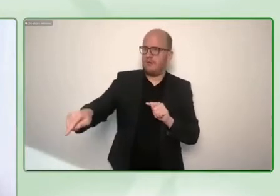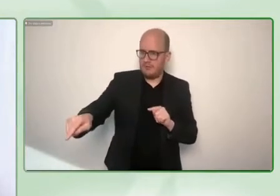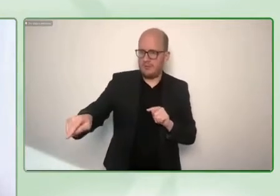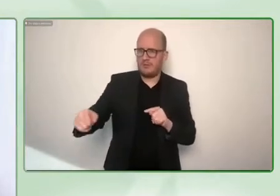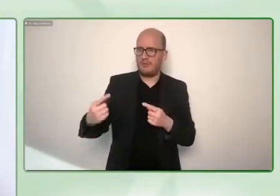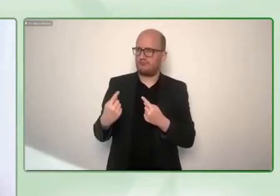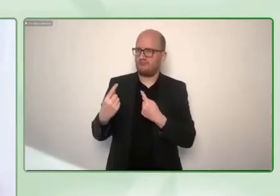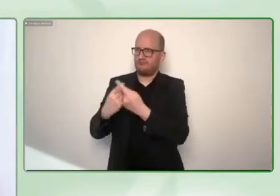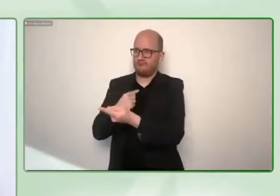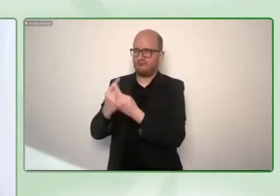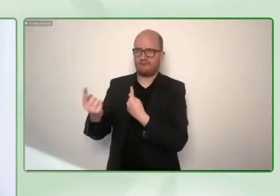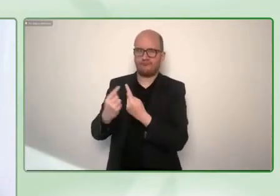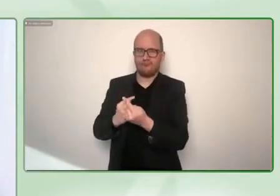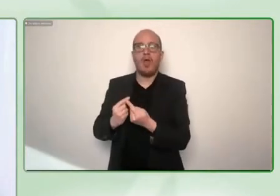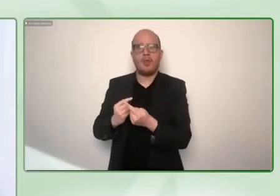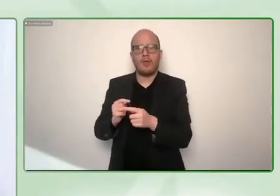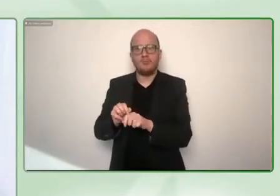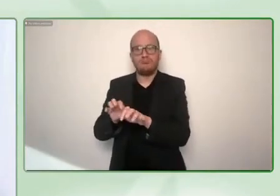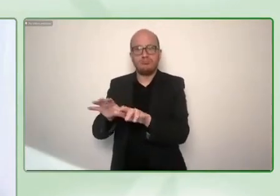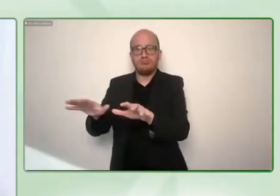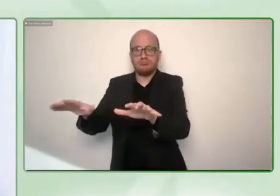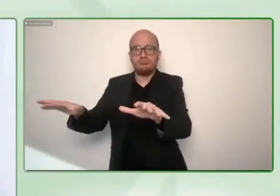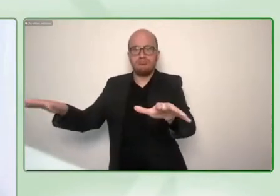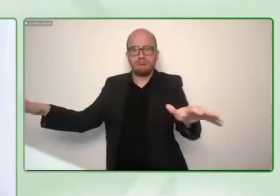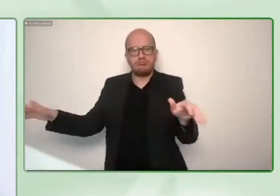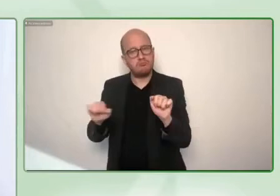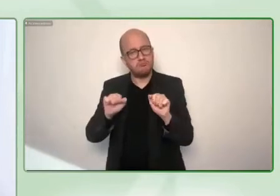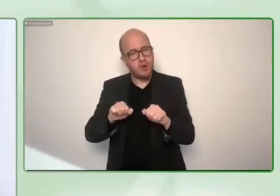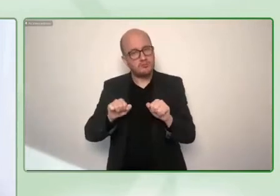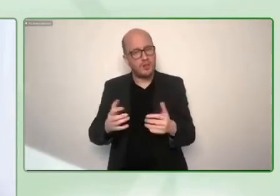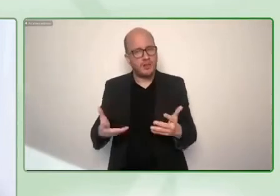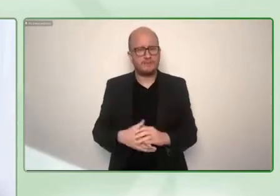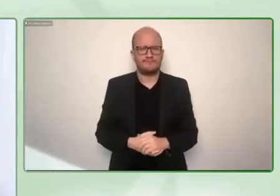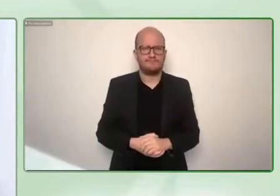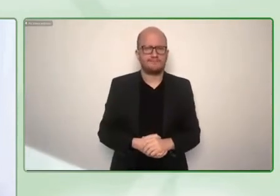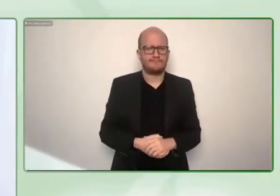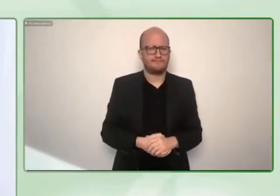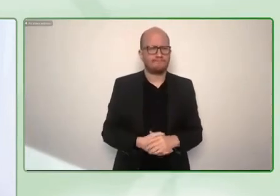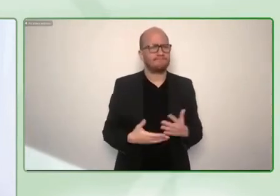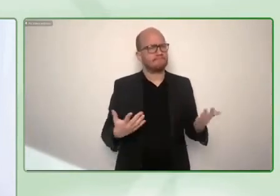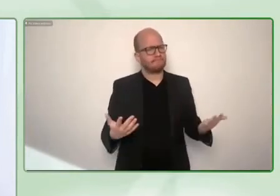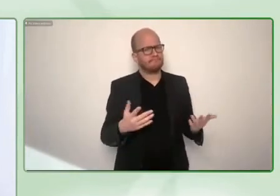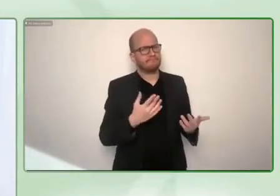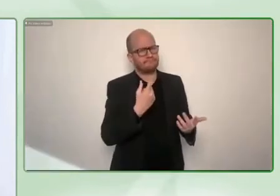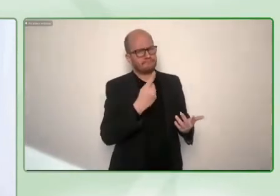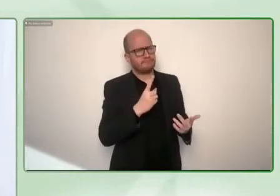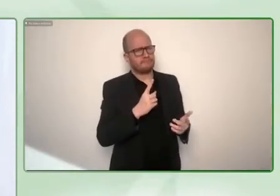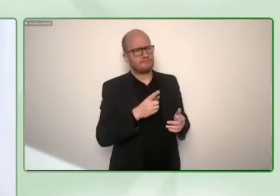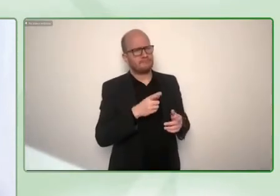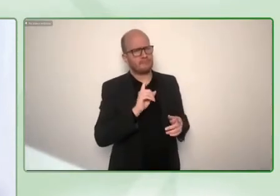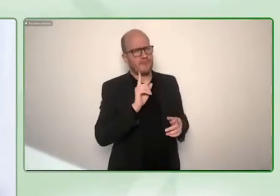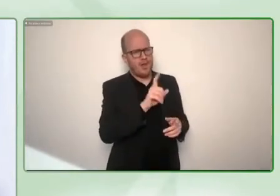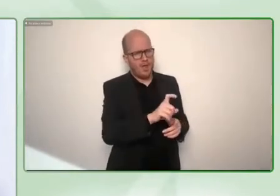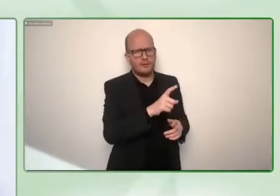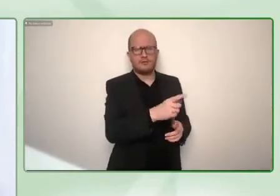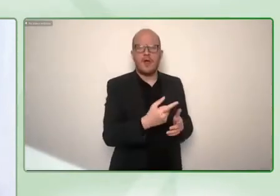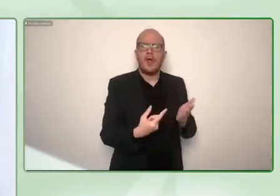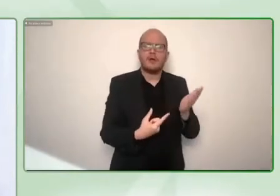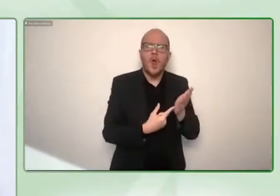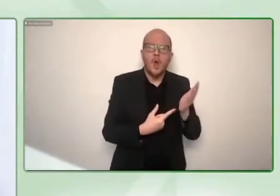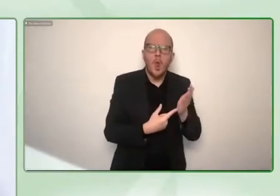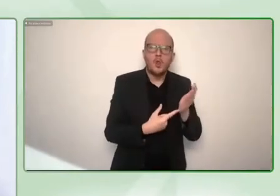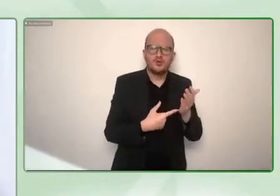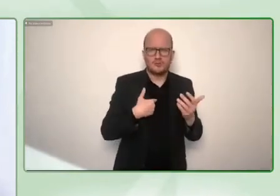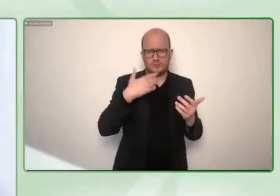is definitely one of the biggest drivers of change and also of of social entrepreneurs and uh new